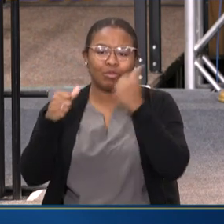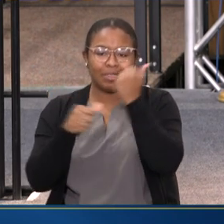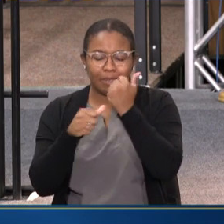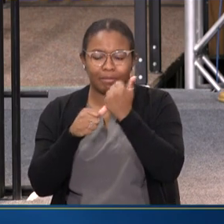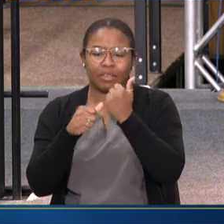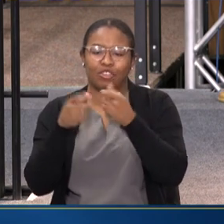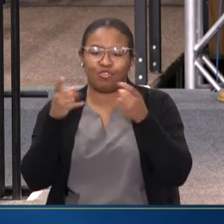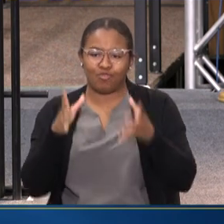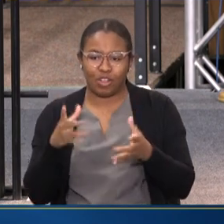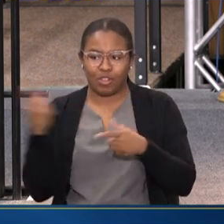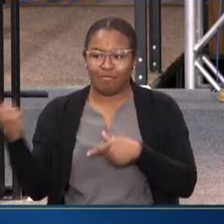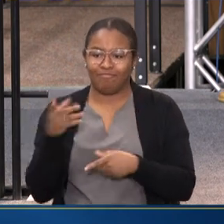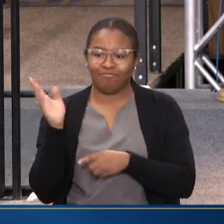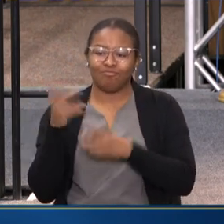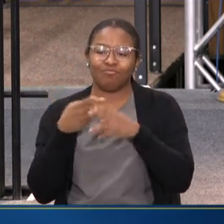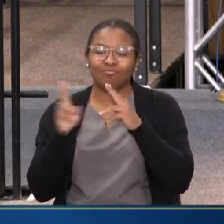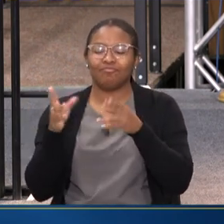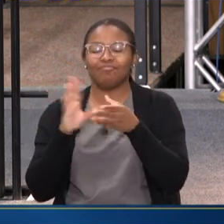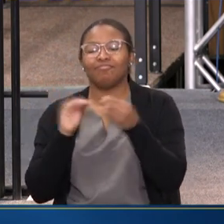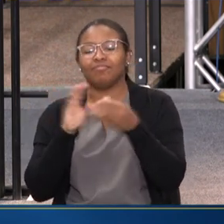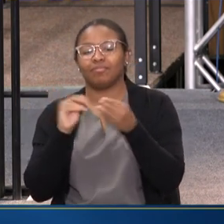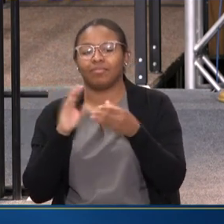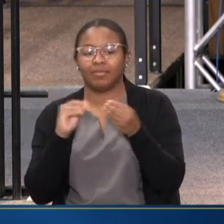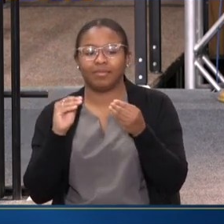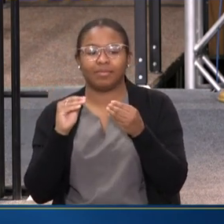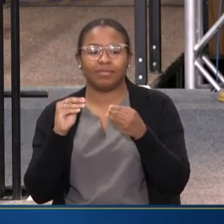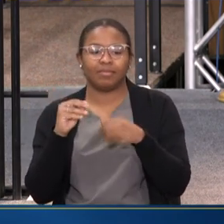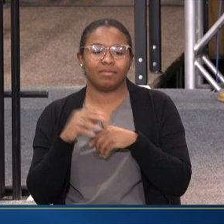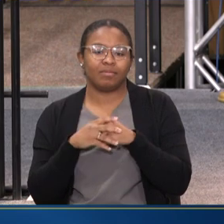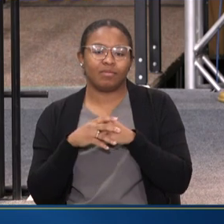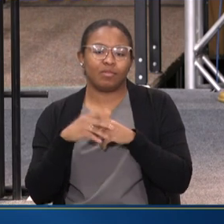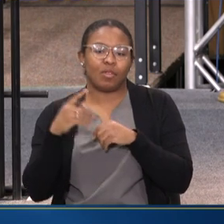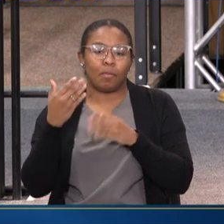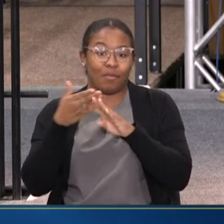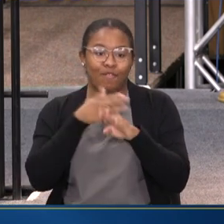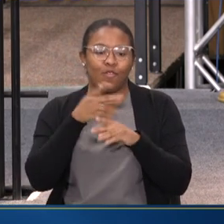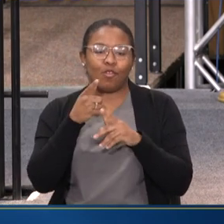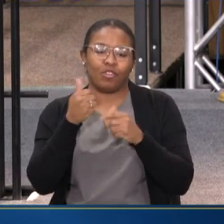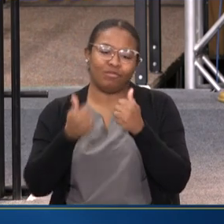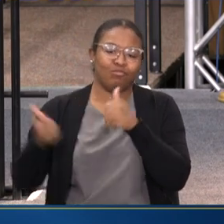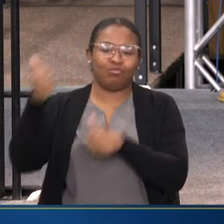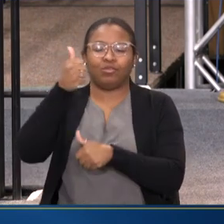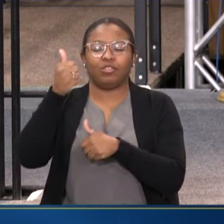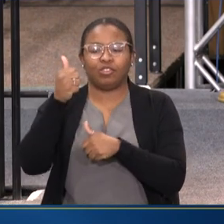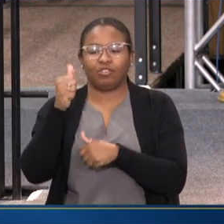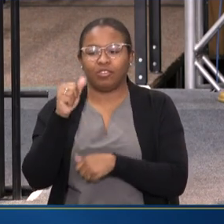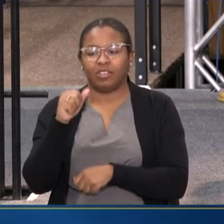stage to provide a few short opening remarks ahead of Secretary Becerra. Thank you.